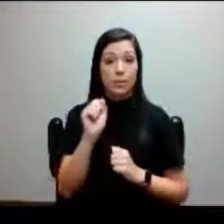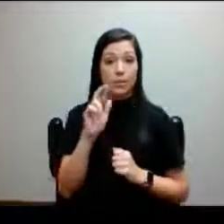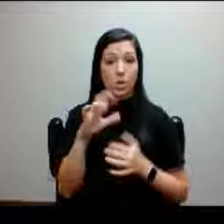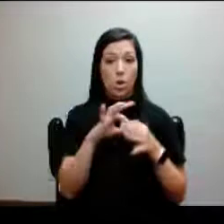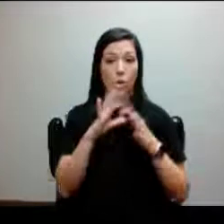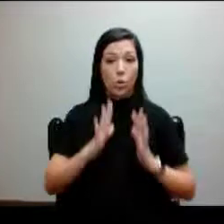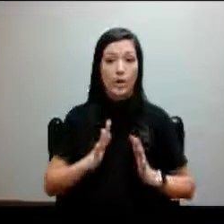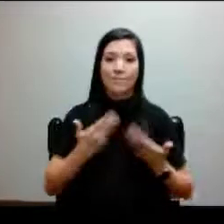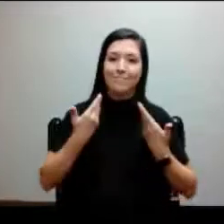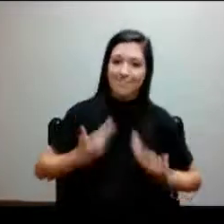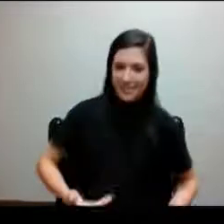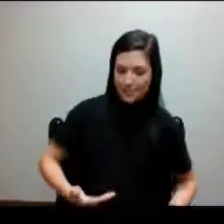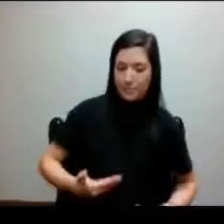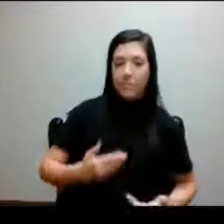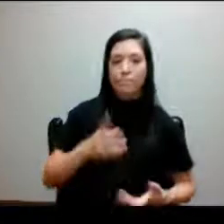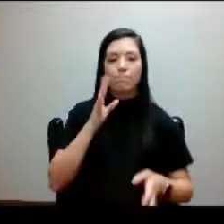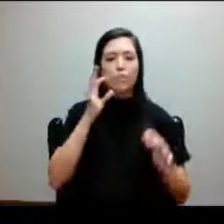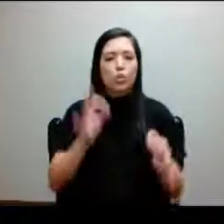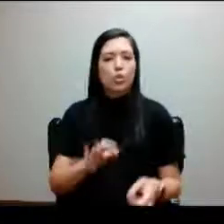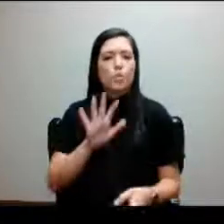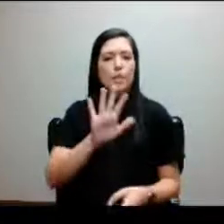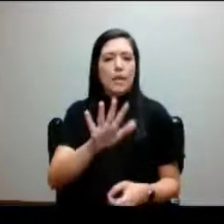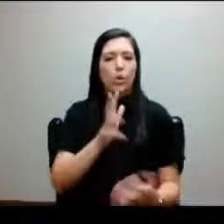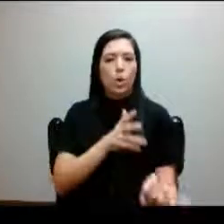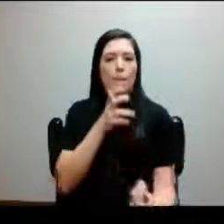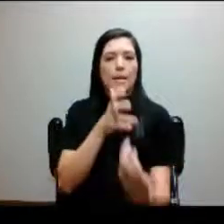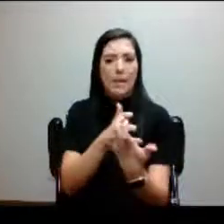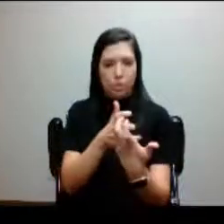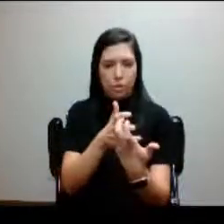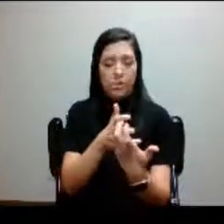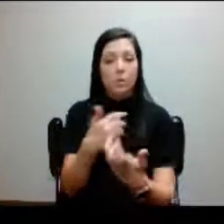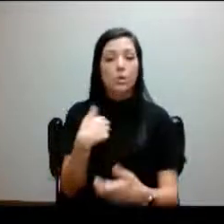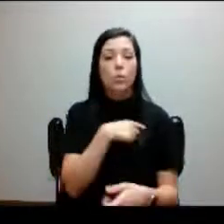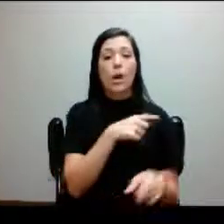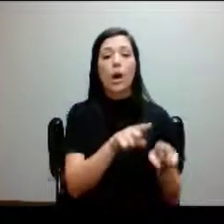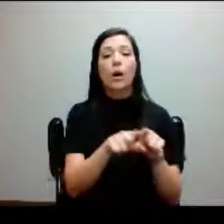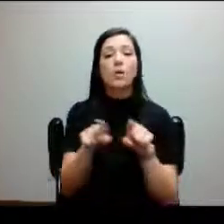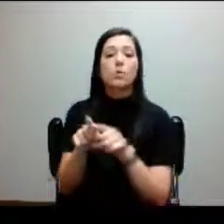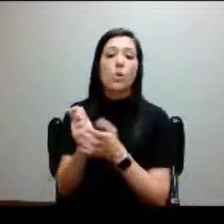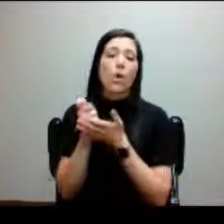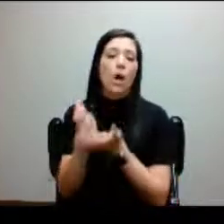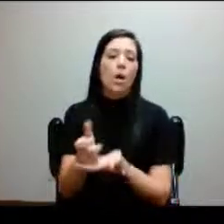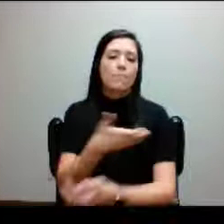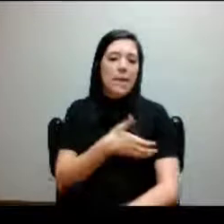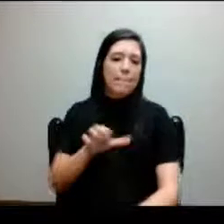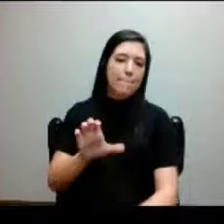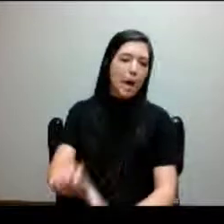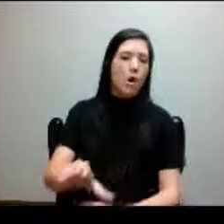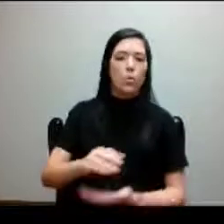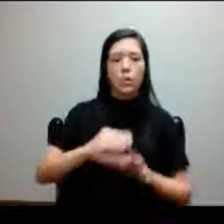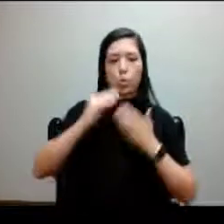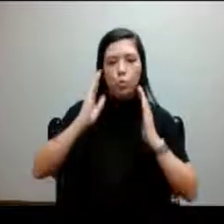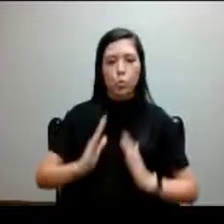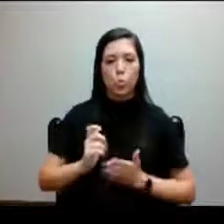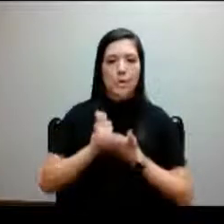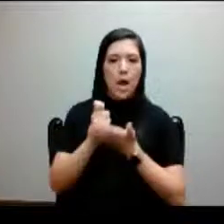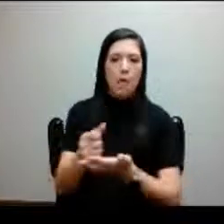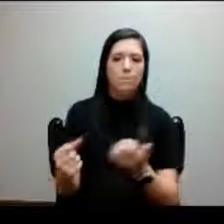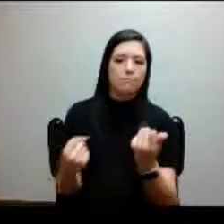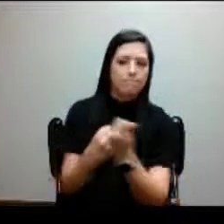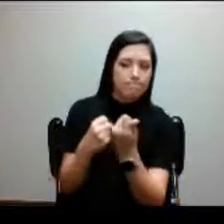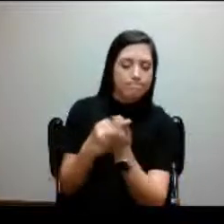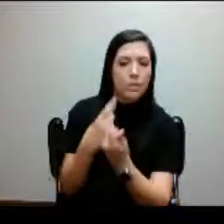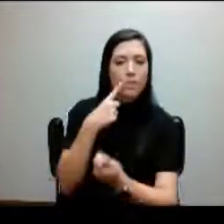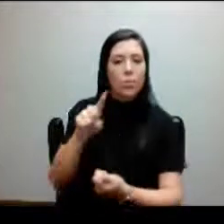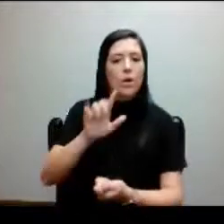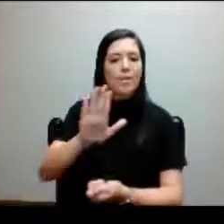me, to determine the reasonable accommodations. And we also help to empower our students and help them advocate for their rights,